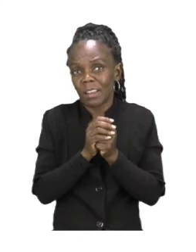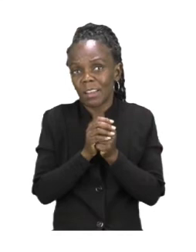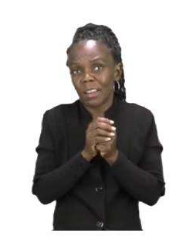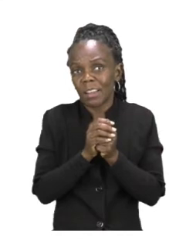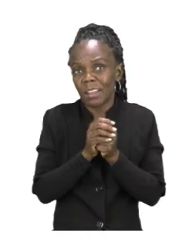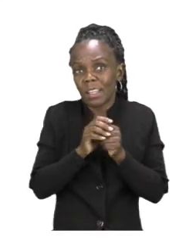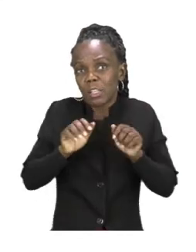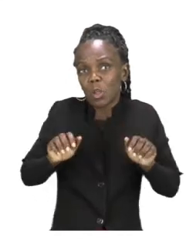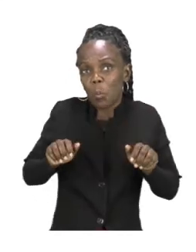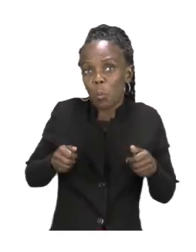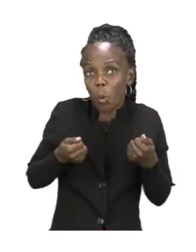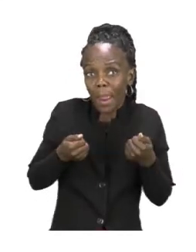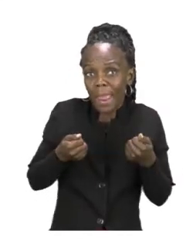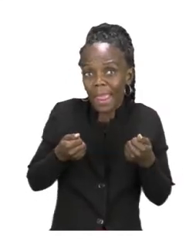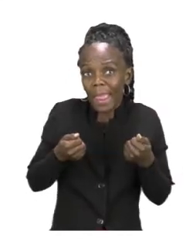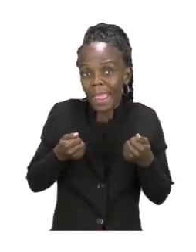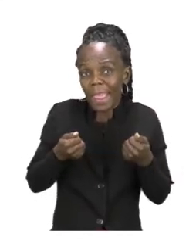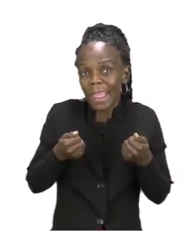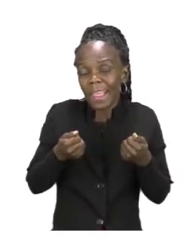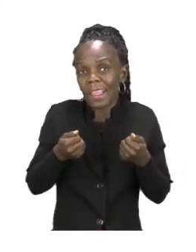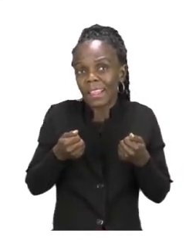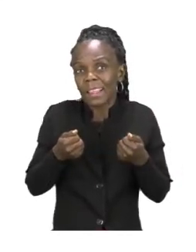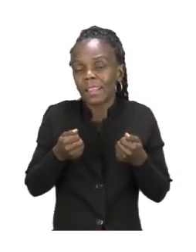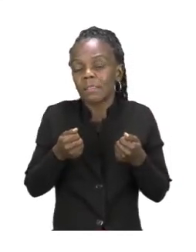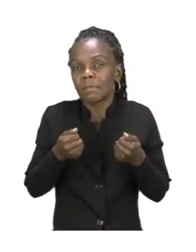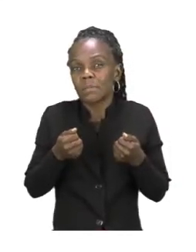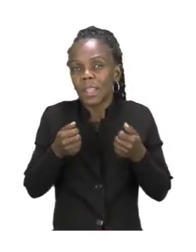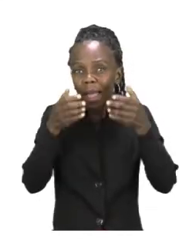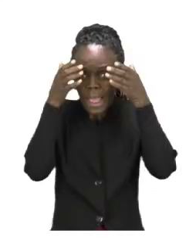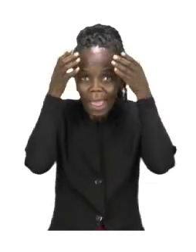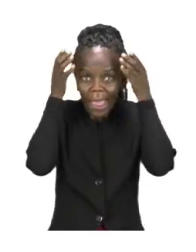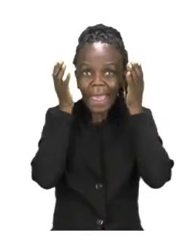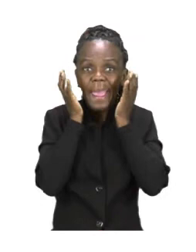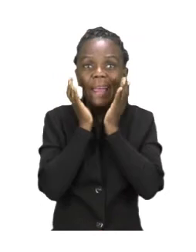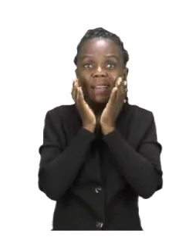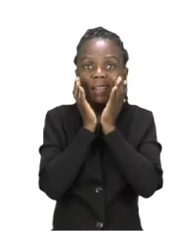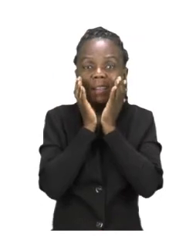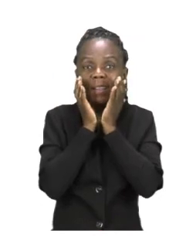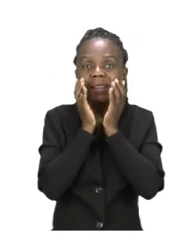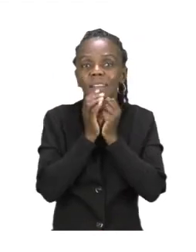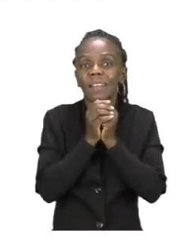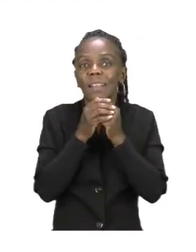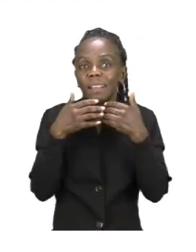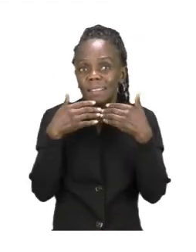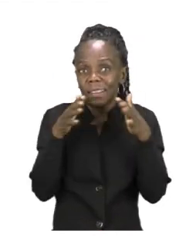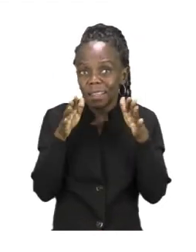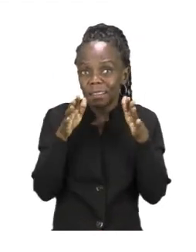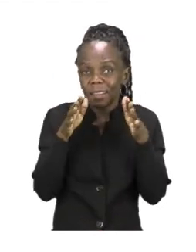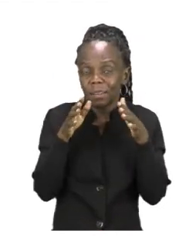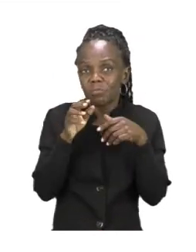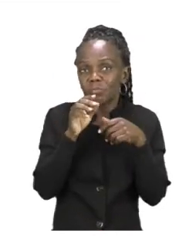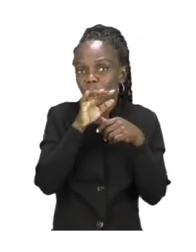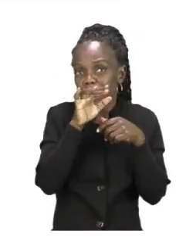Does the word head. Does start with H. Yes it